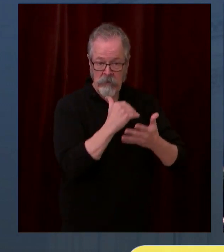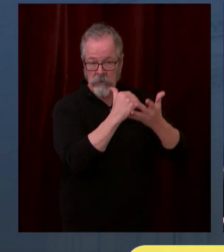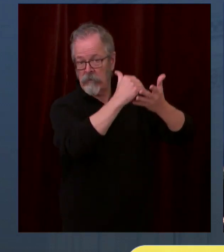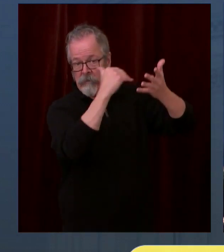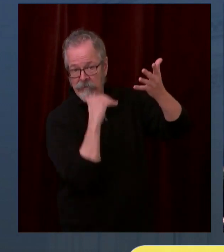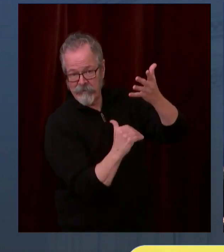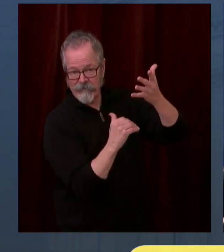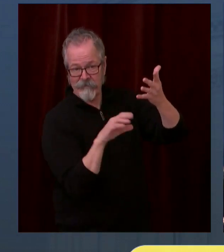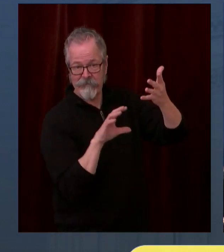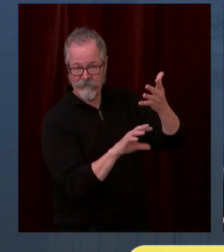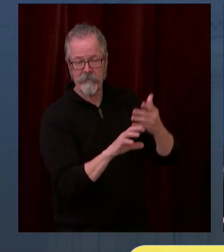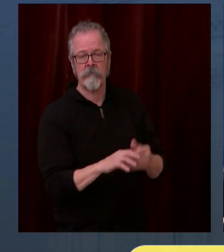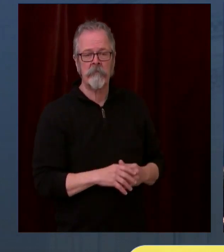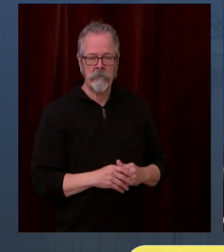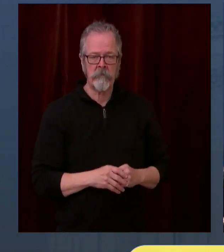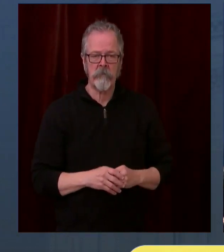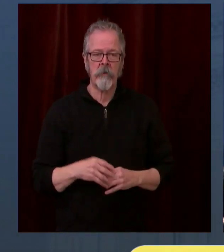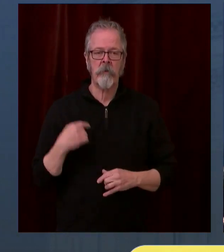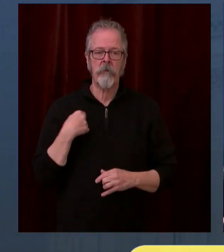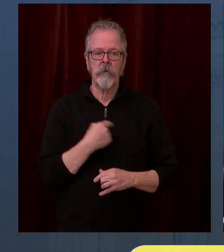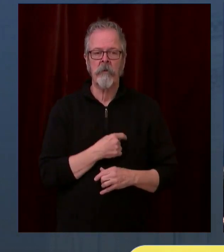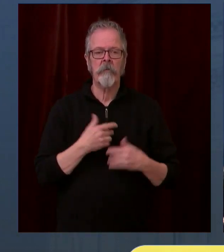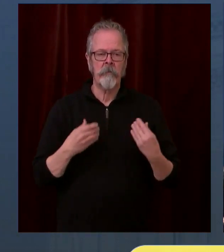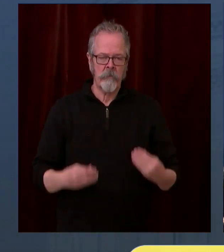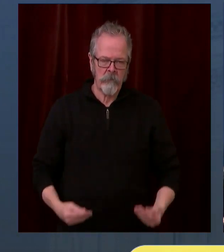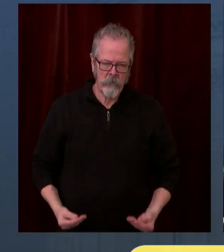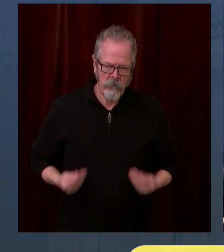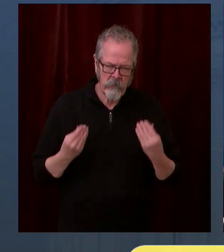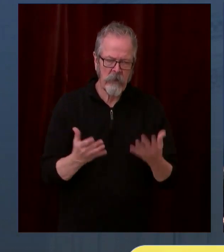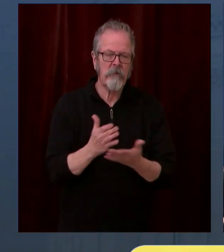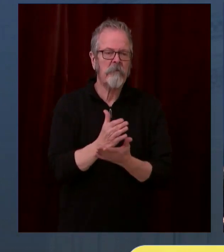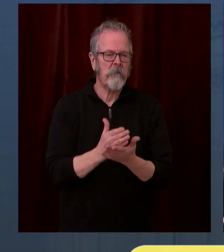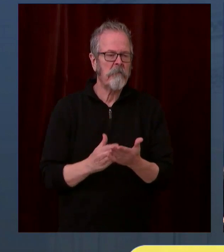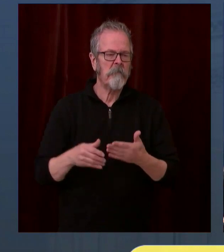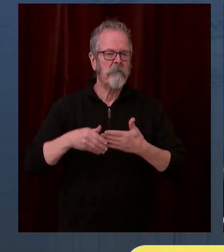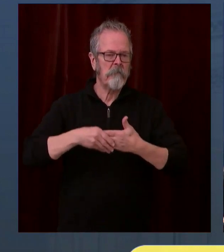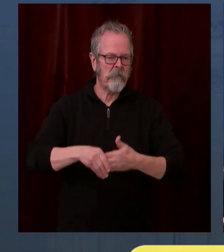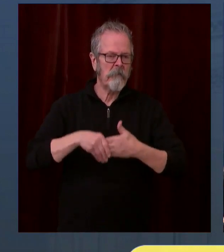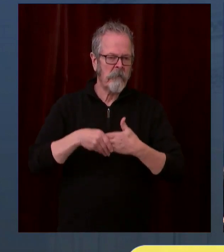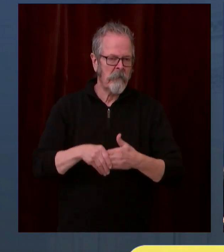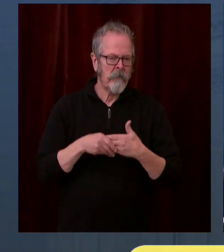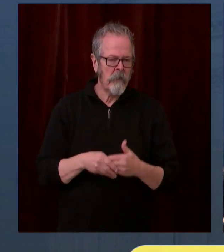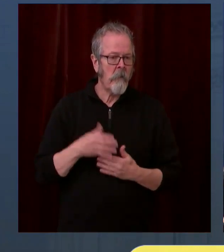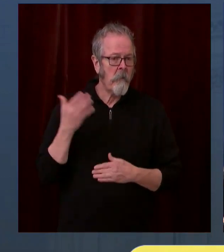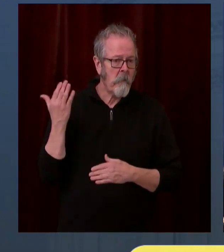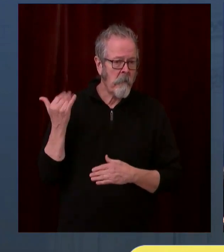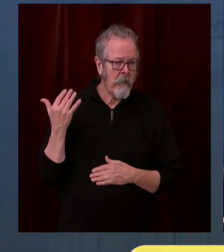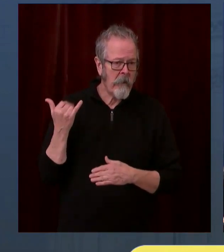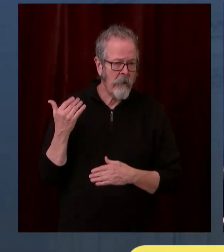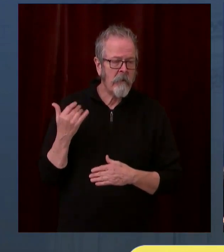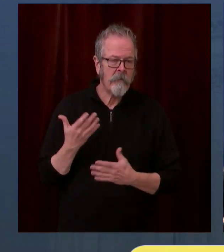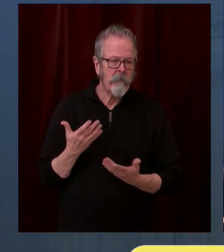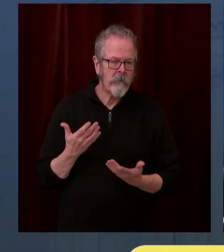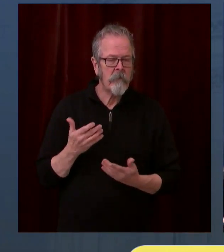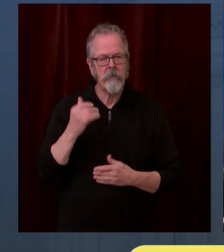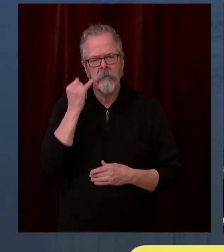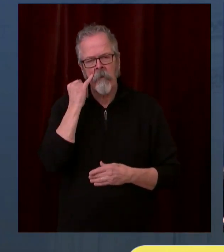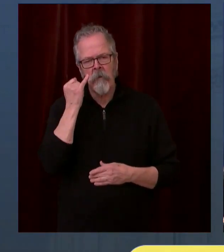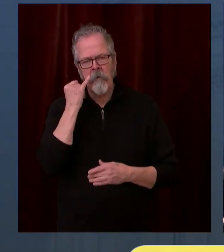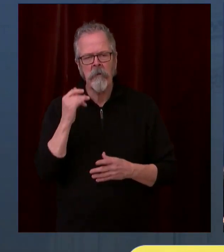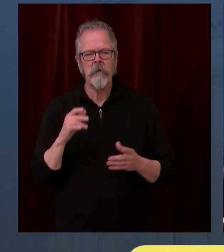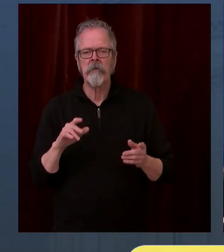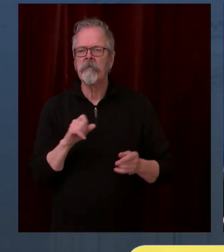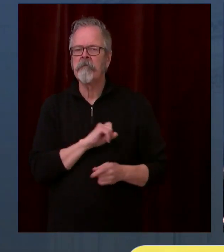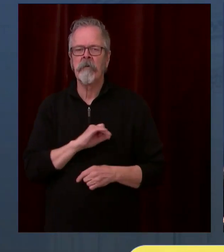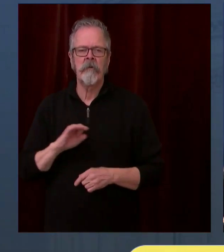that's the flexibility. And the reason we did that is it's much more efficient so that people don't have to make multiple trips out to the grocery store or school